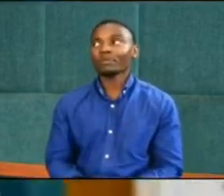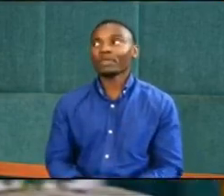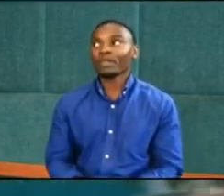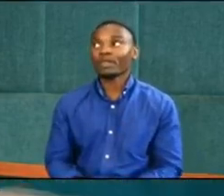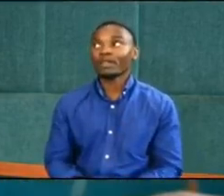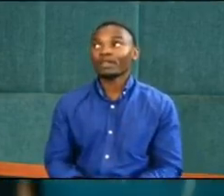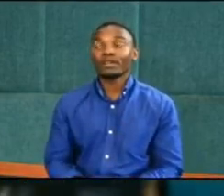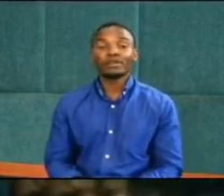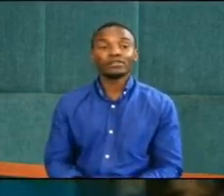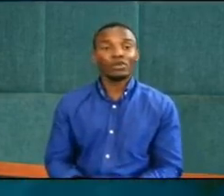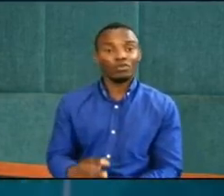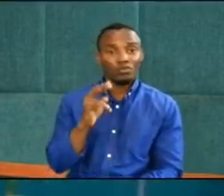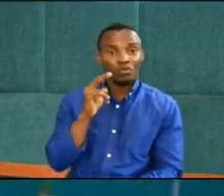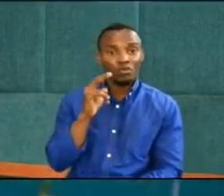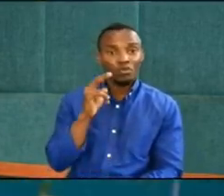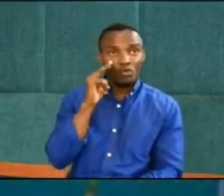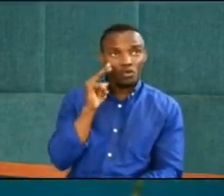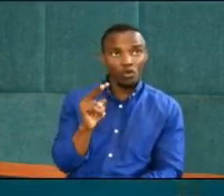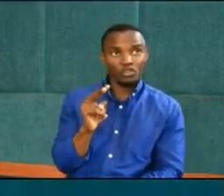What's there for?